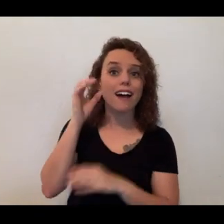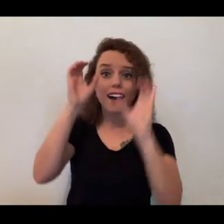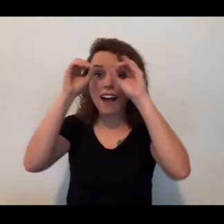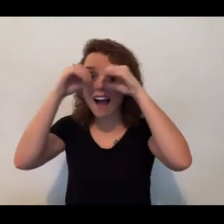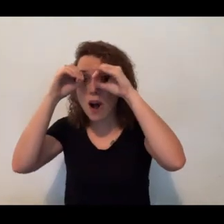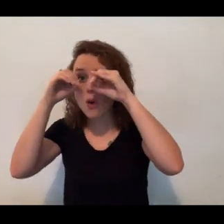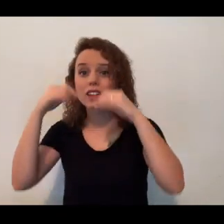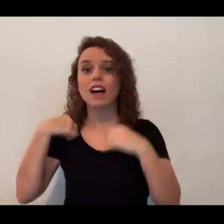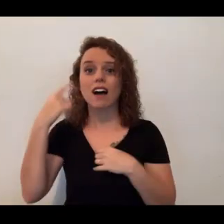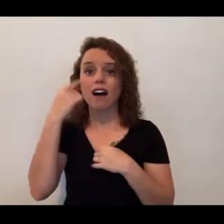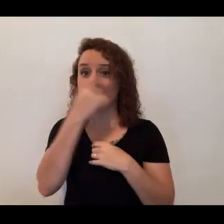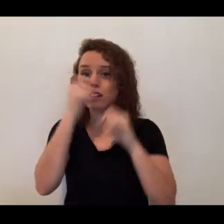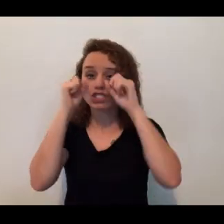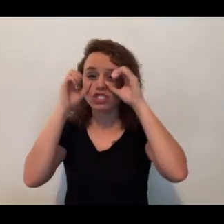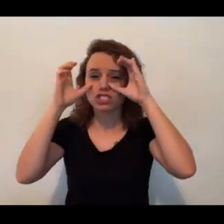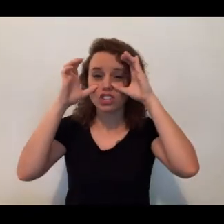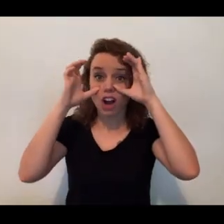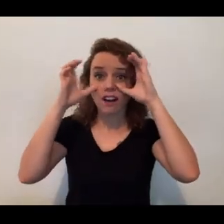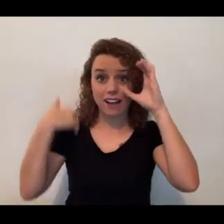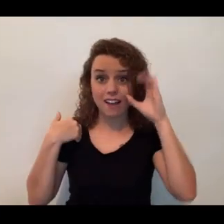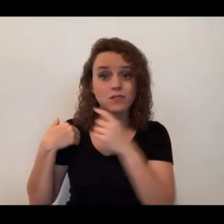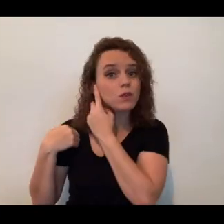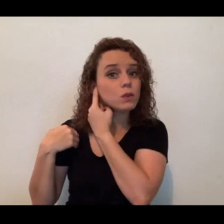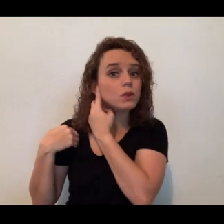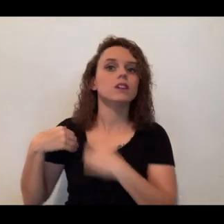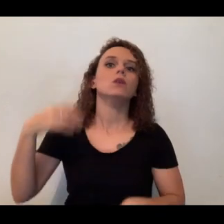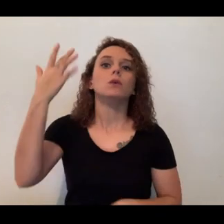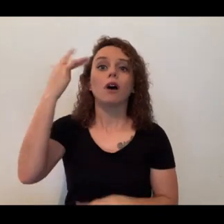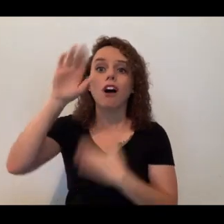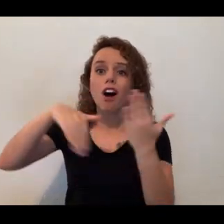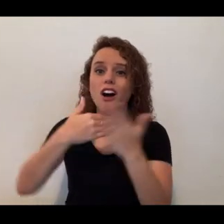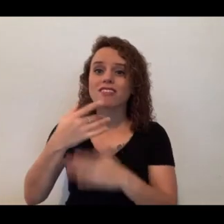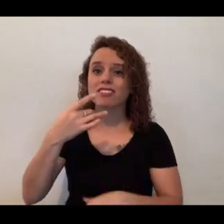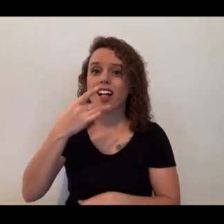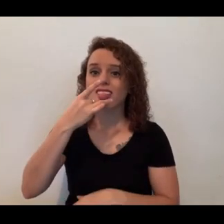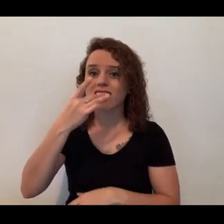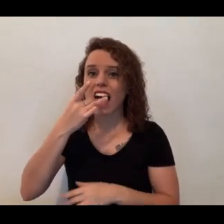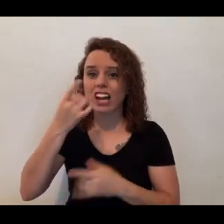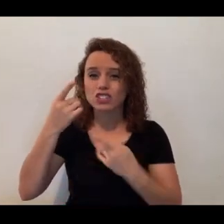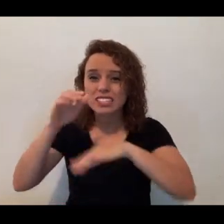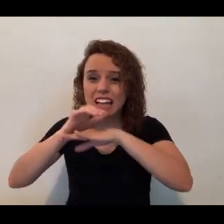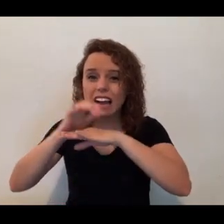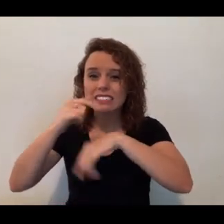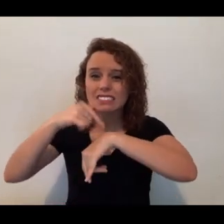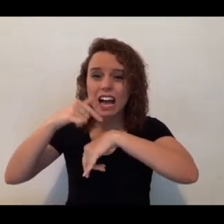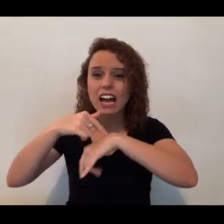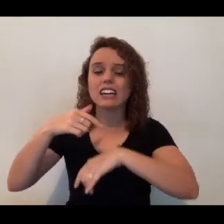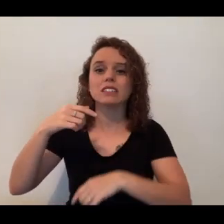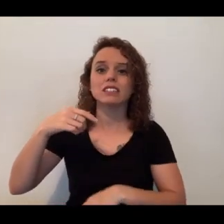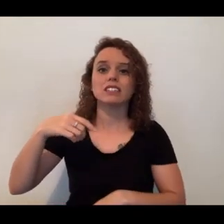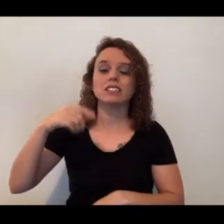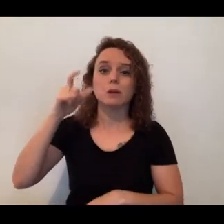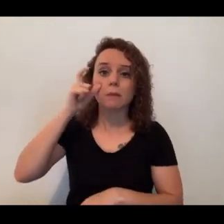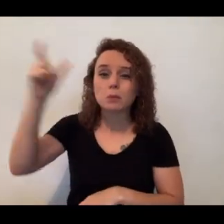eyes because they're taking in as much light as possible to be able to take in all that